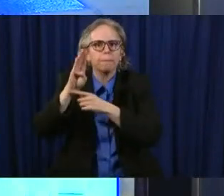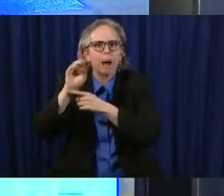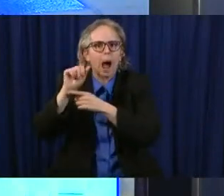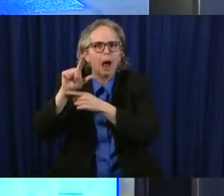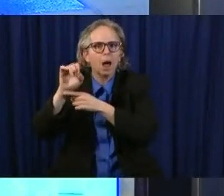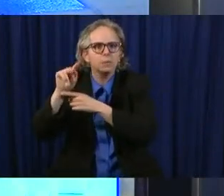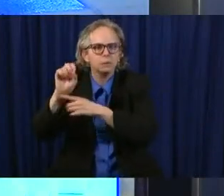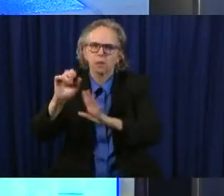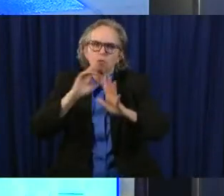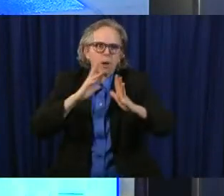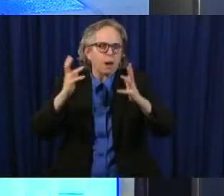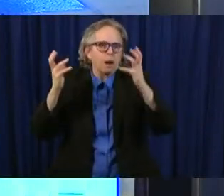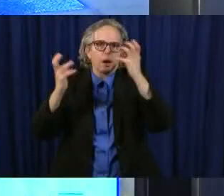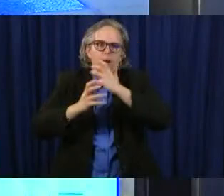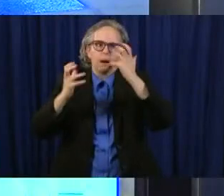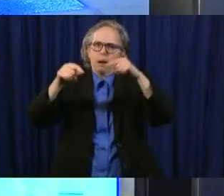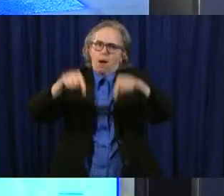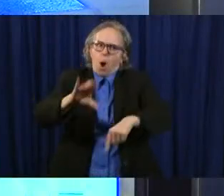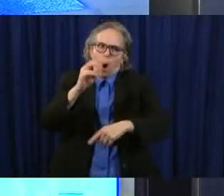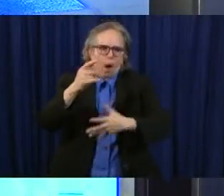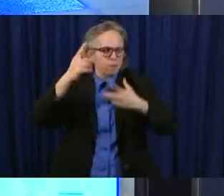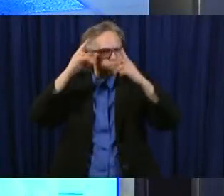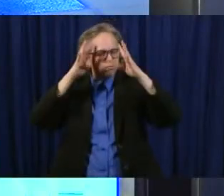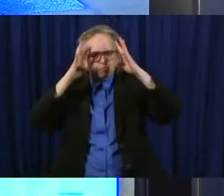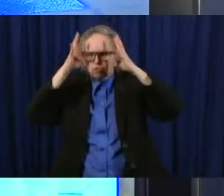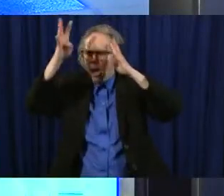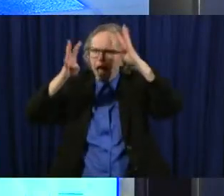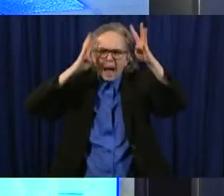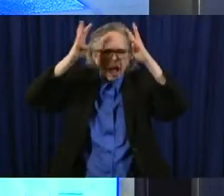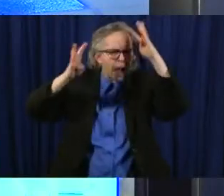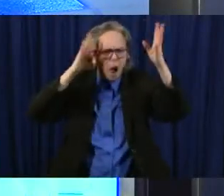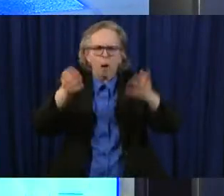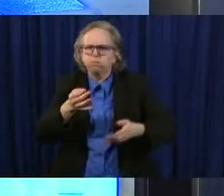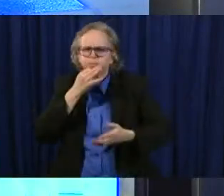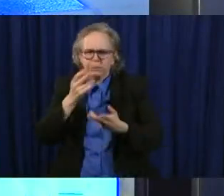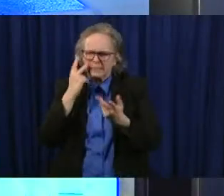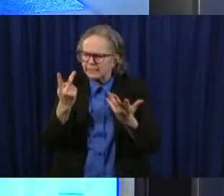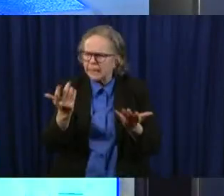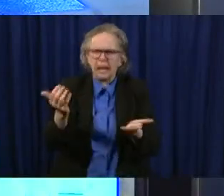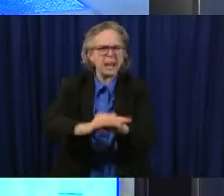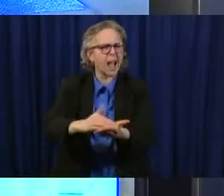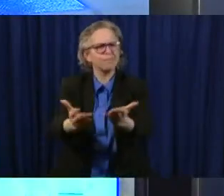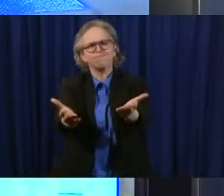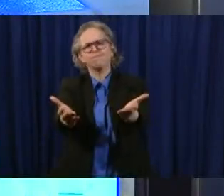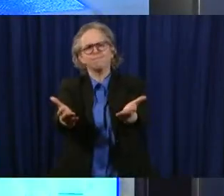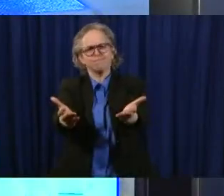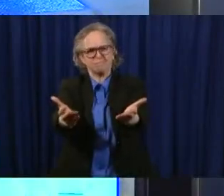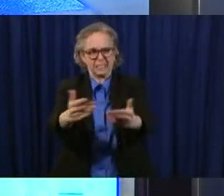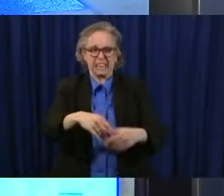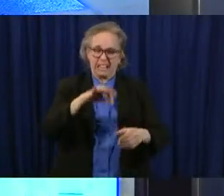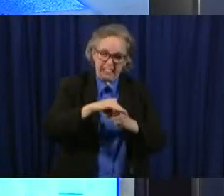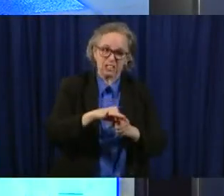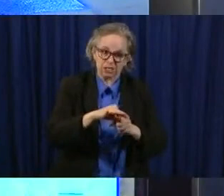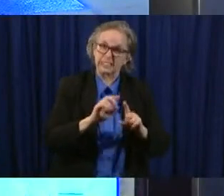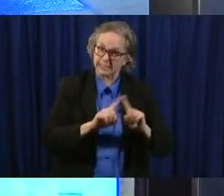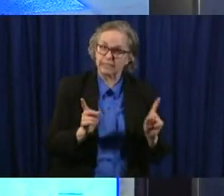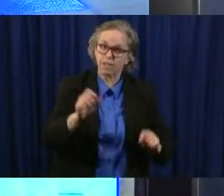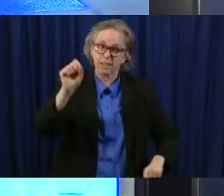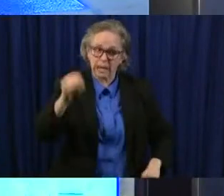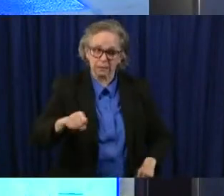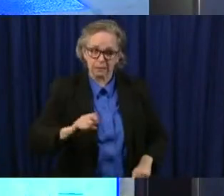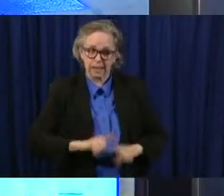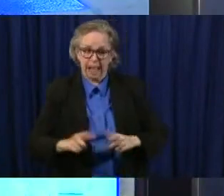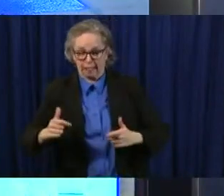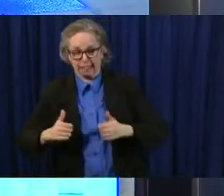occasion and that's exactly what we've done again this election looks different life looks different um life has changed dramatically in the